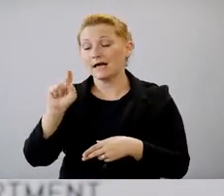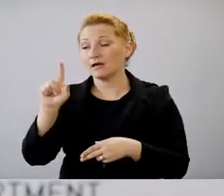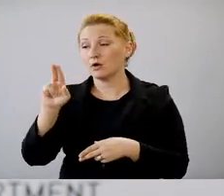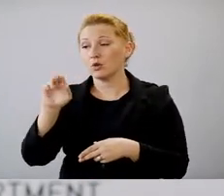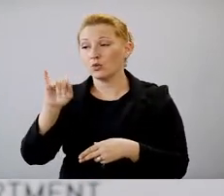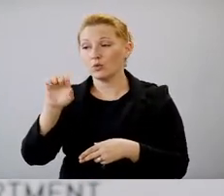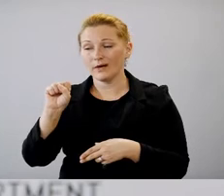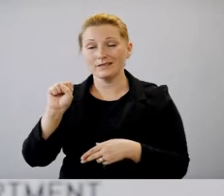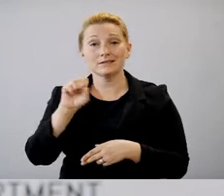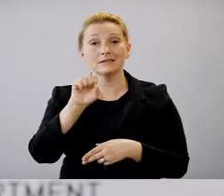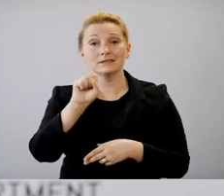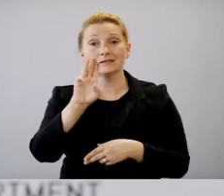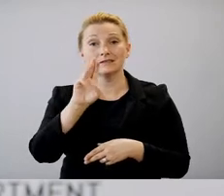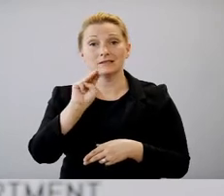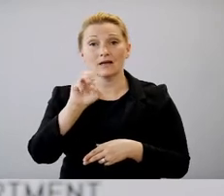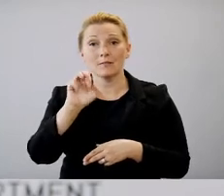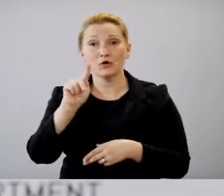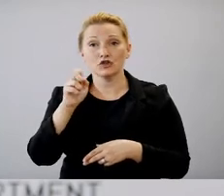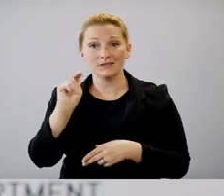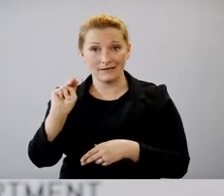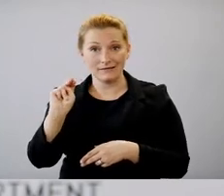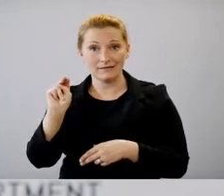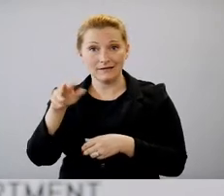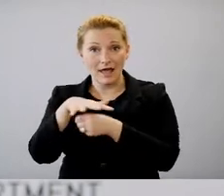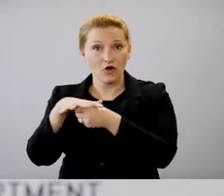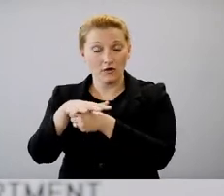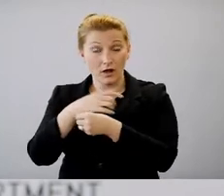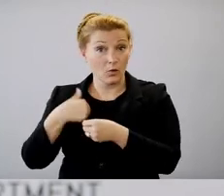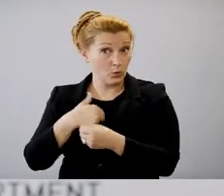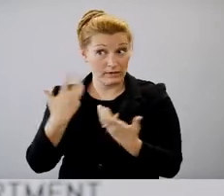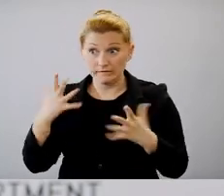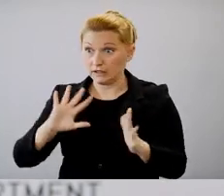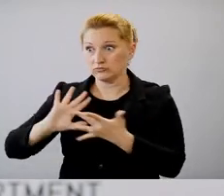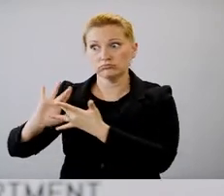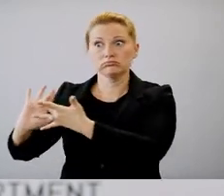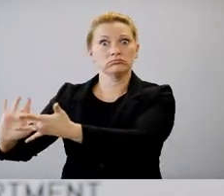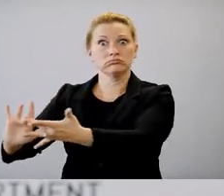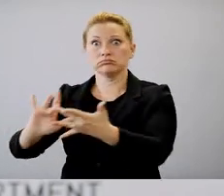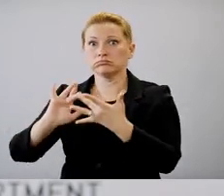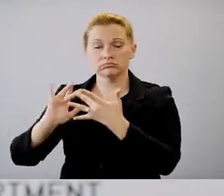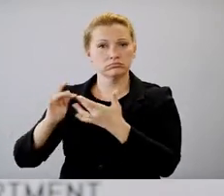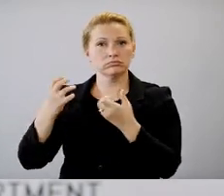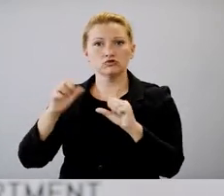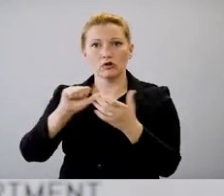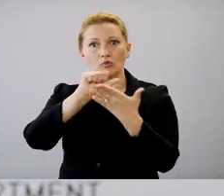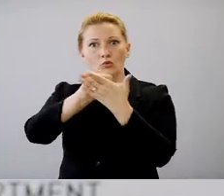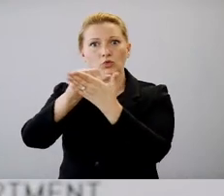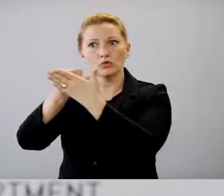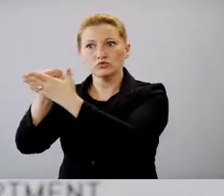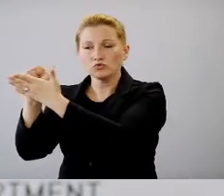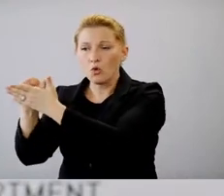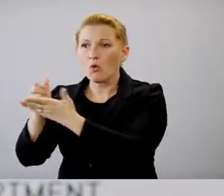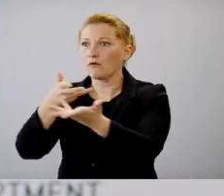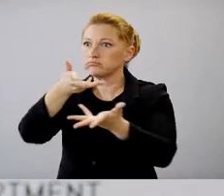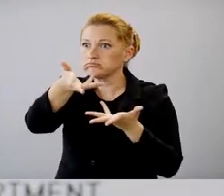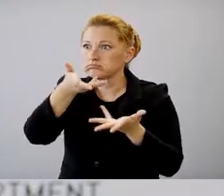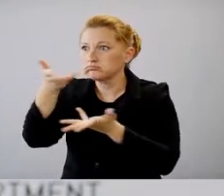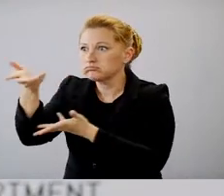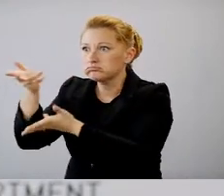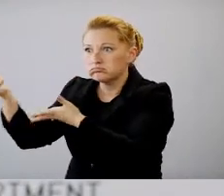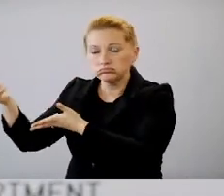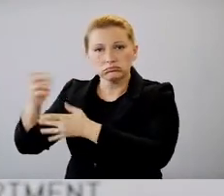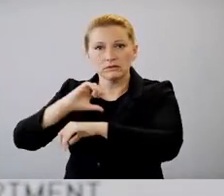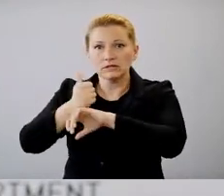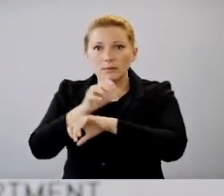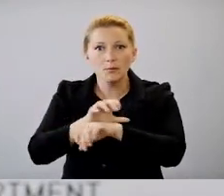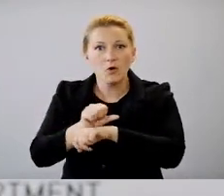uh, targeted outreach that we did in the South Phoenix area, you know, trying to go door to door, talking to people, arranging for